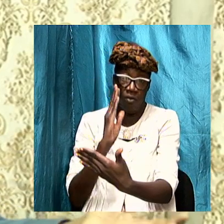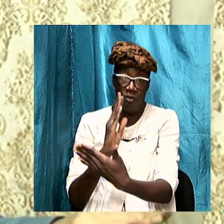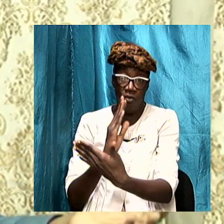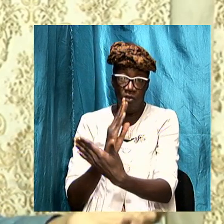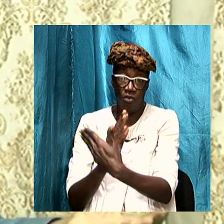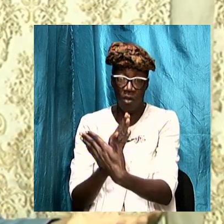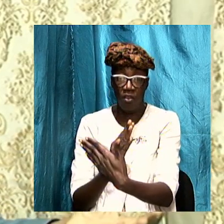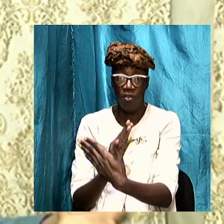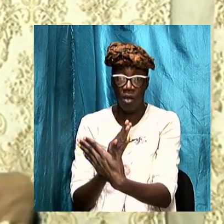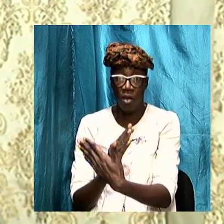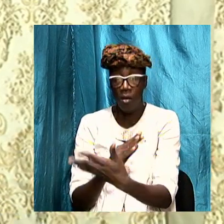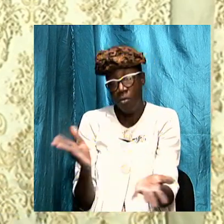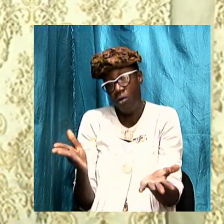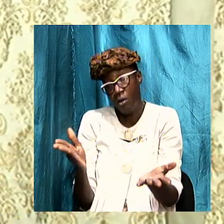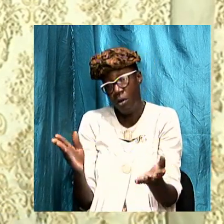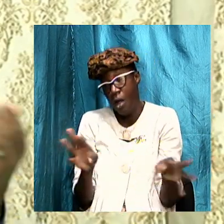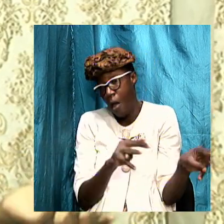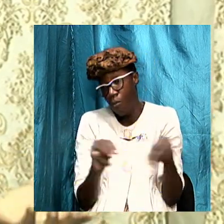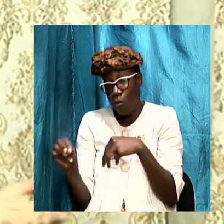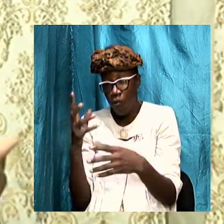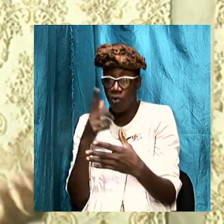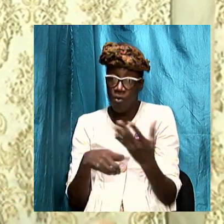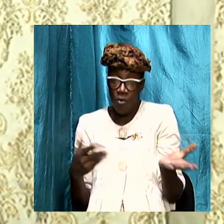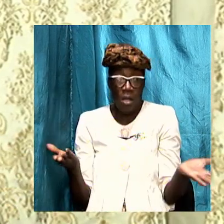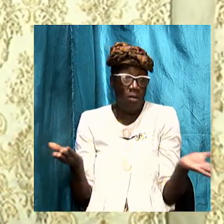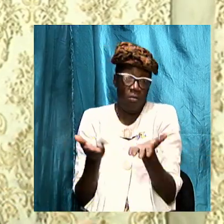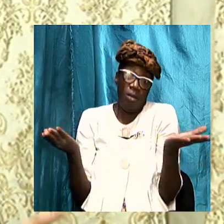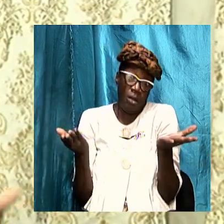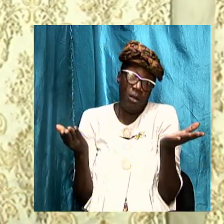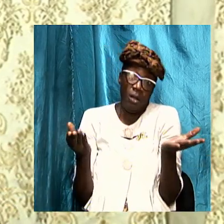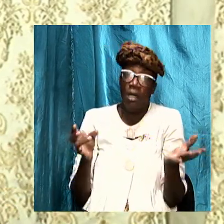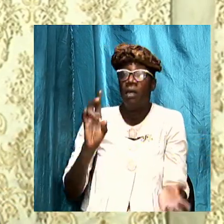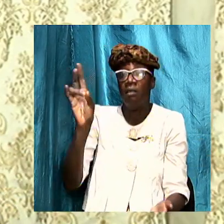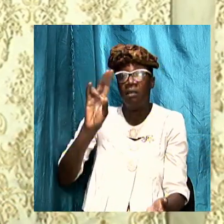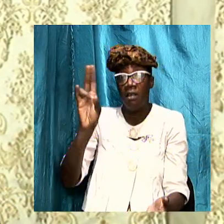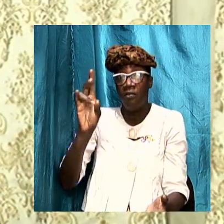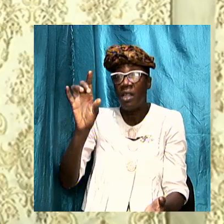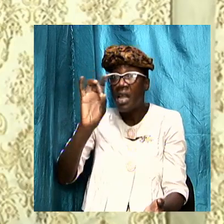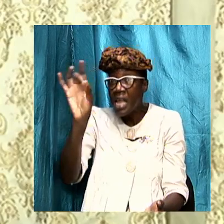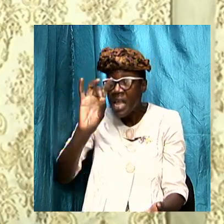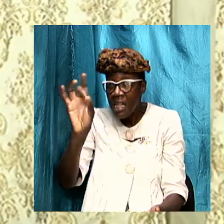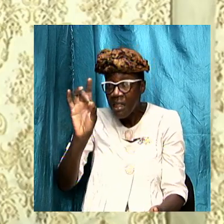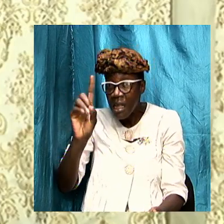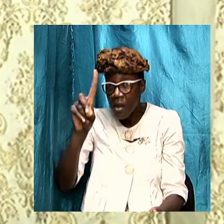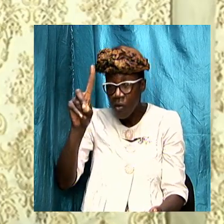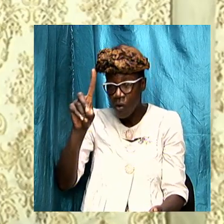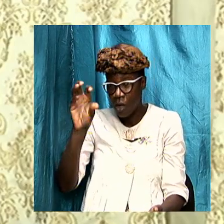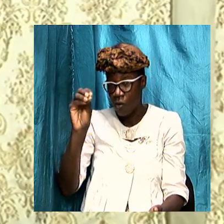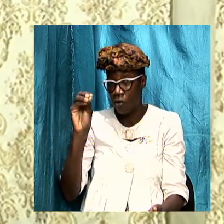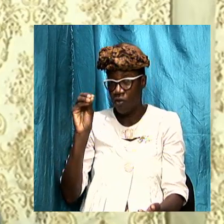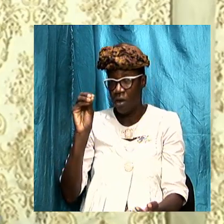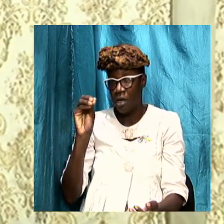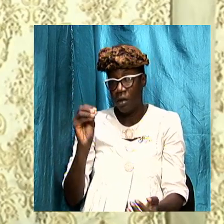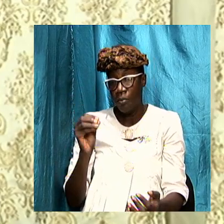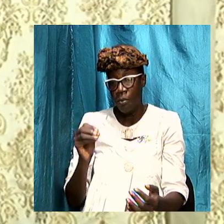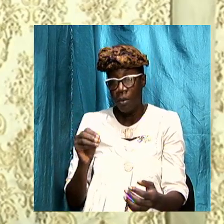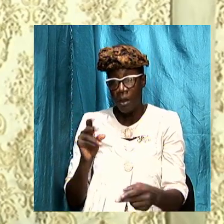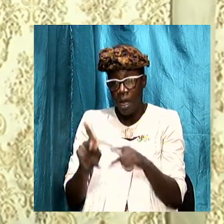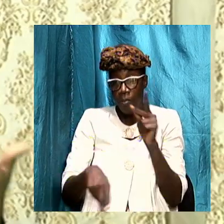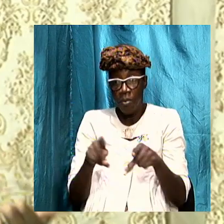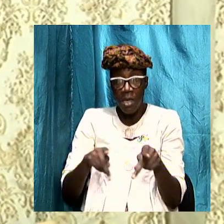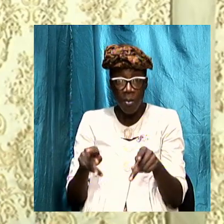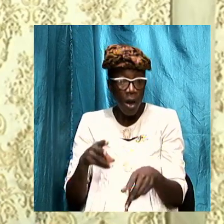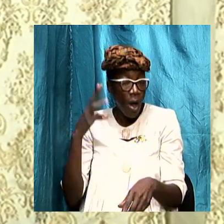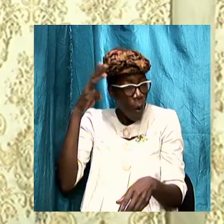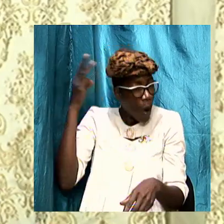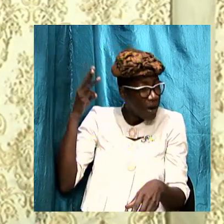and but removed to what 70 80 100 folks are even wondering if church is going to be the same